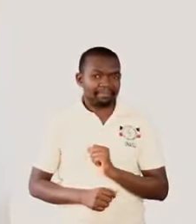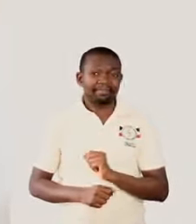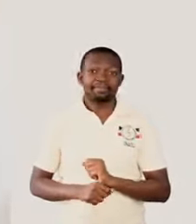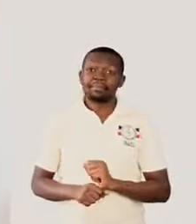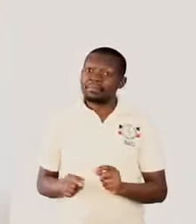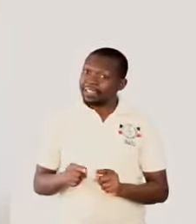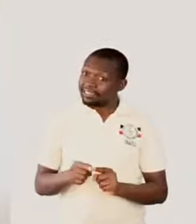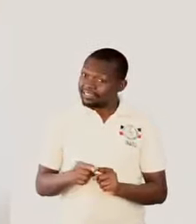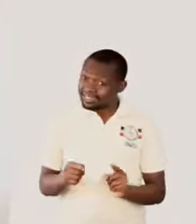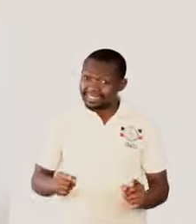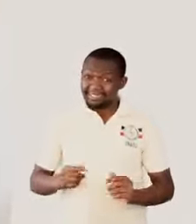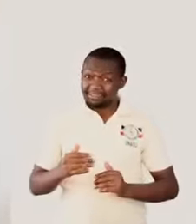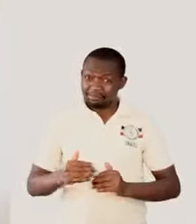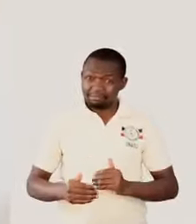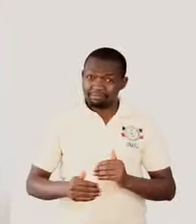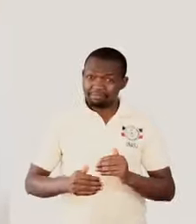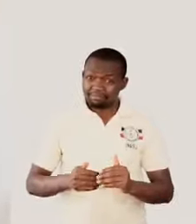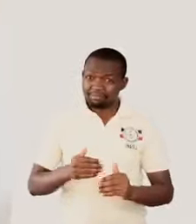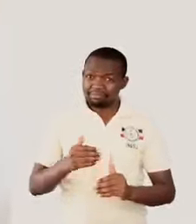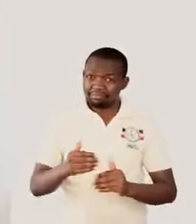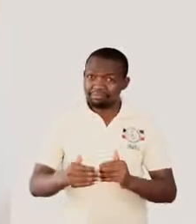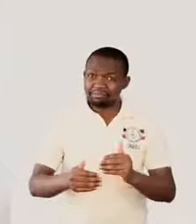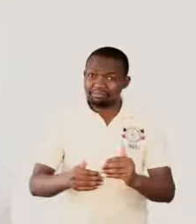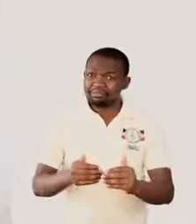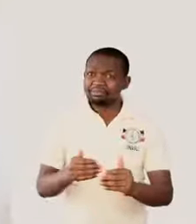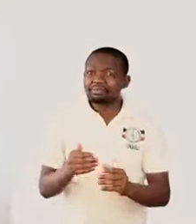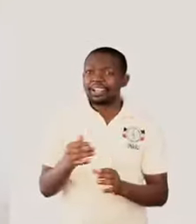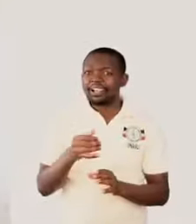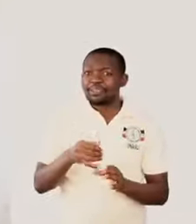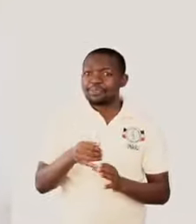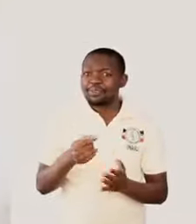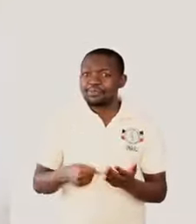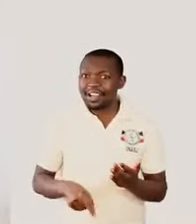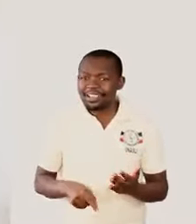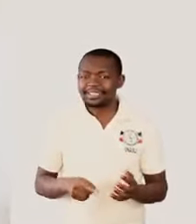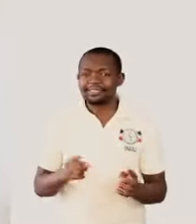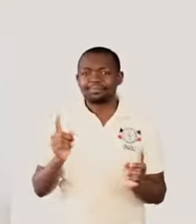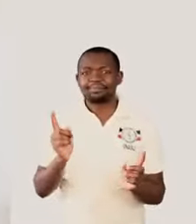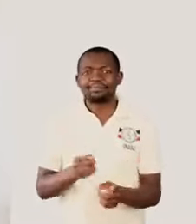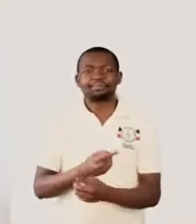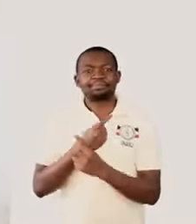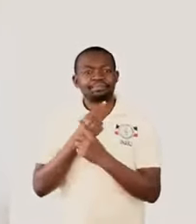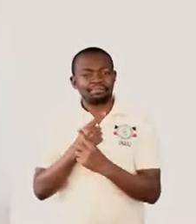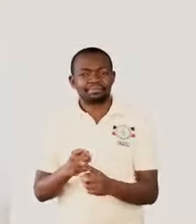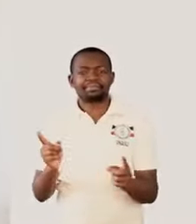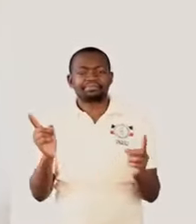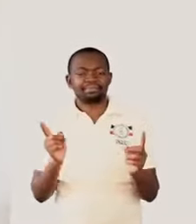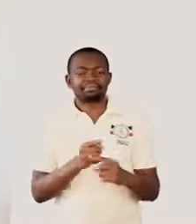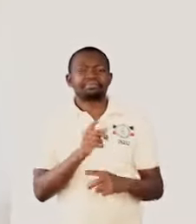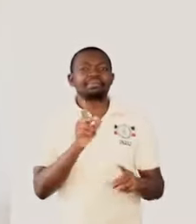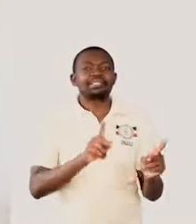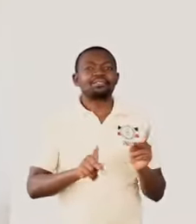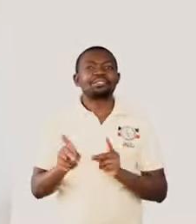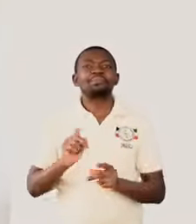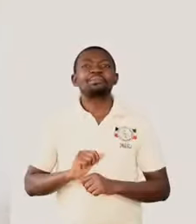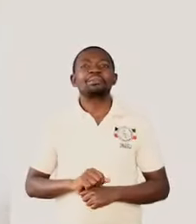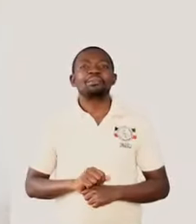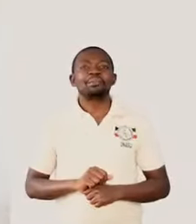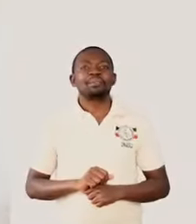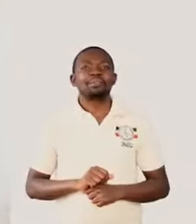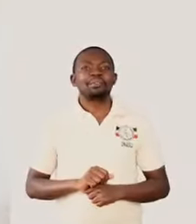These processes involve different people, whom we would